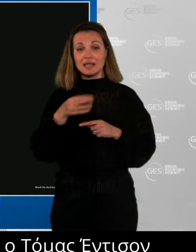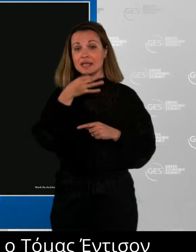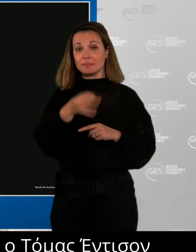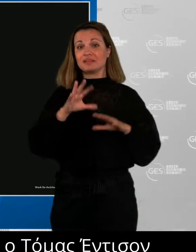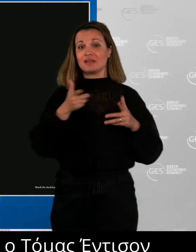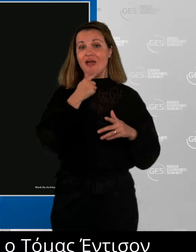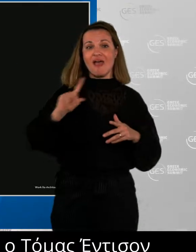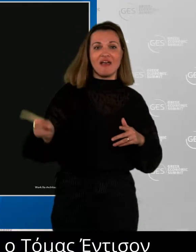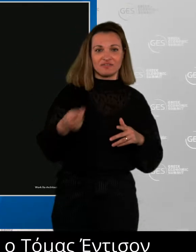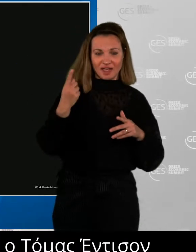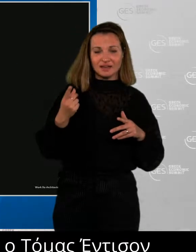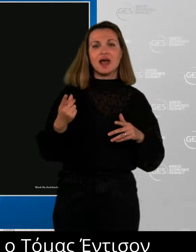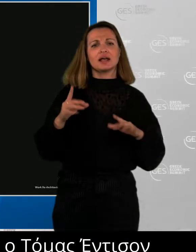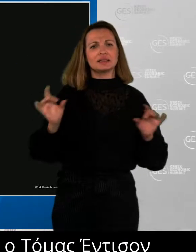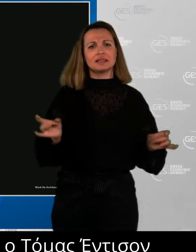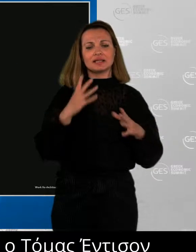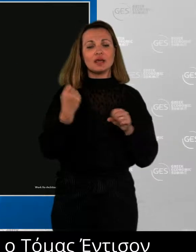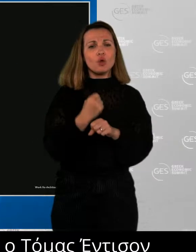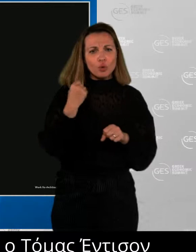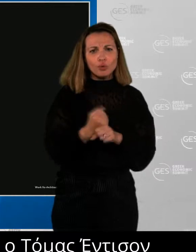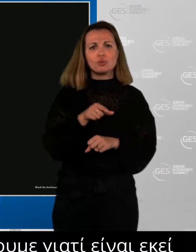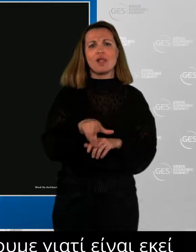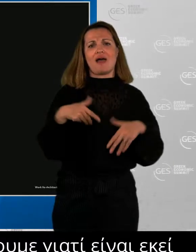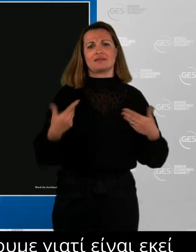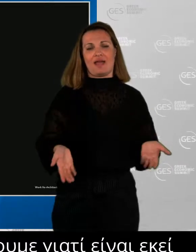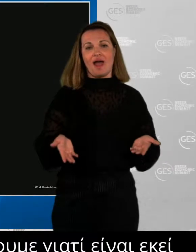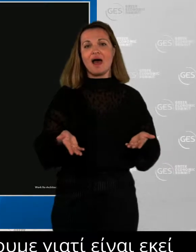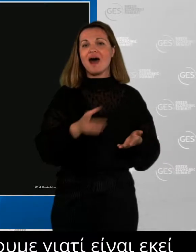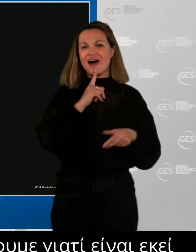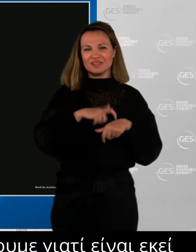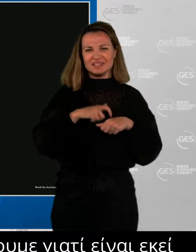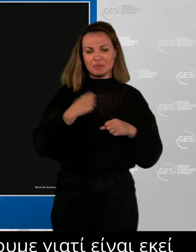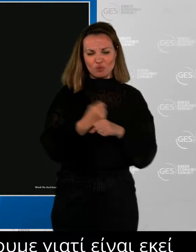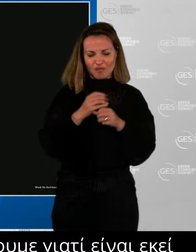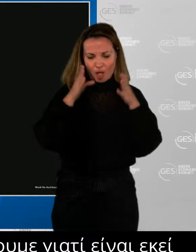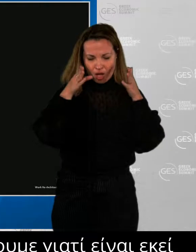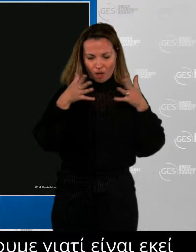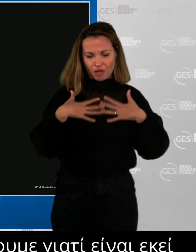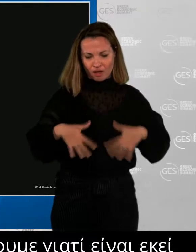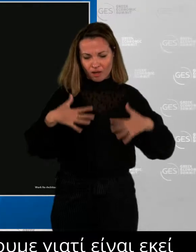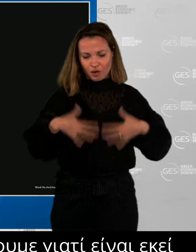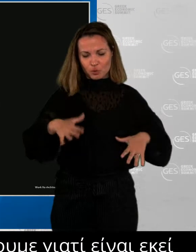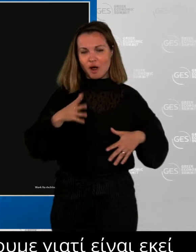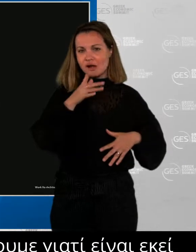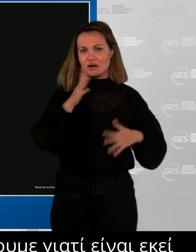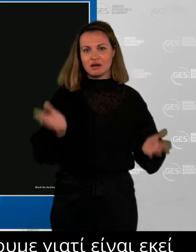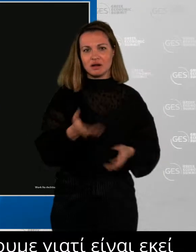so with that, I hope that we can gain the ground on this opportunity and